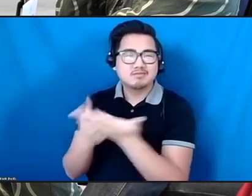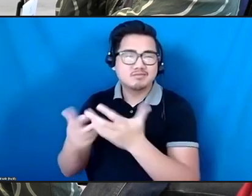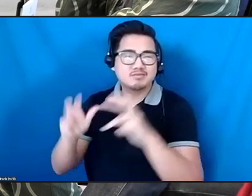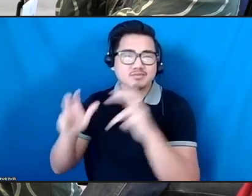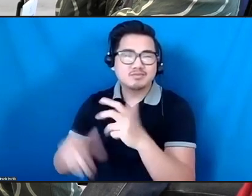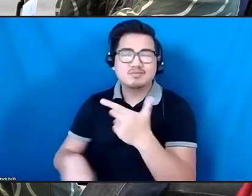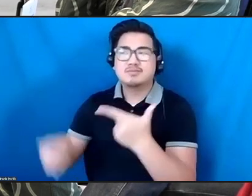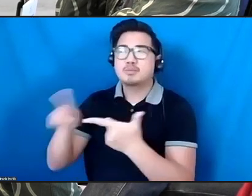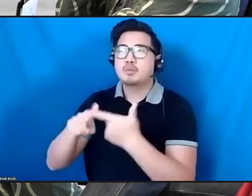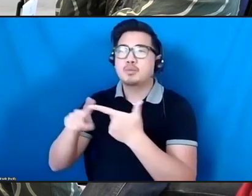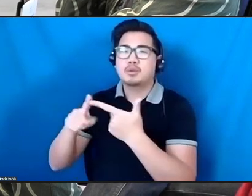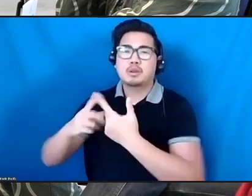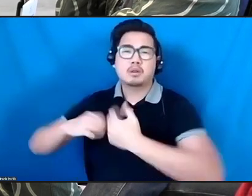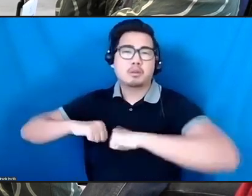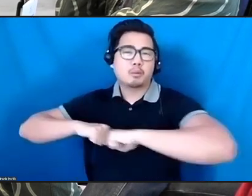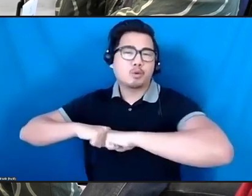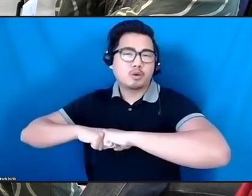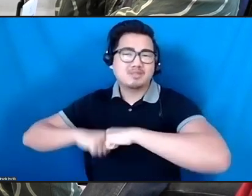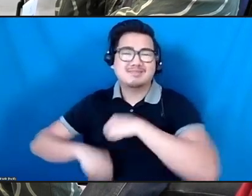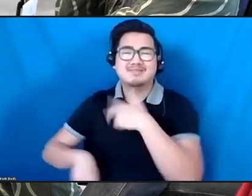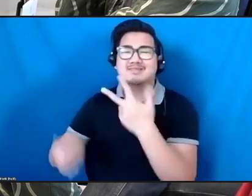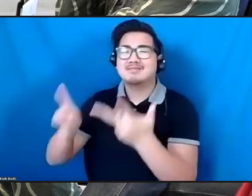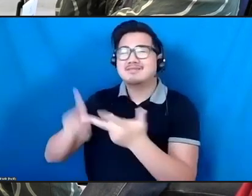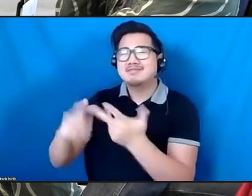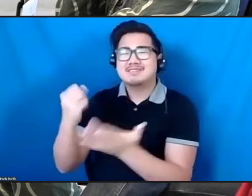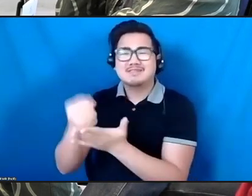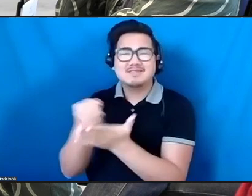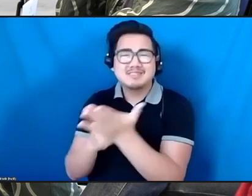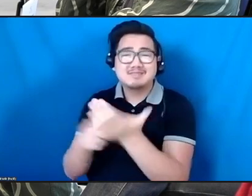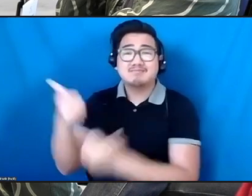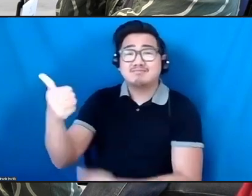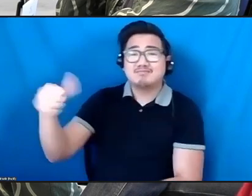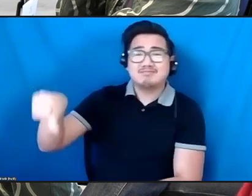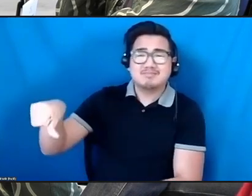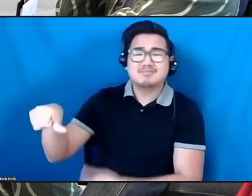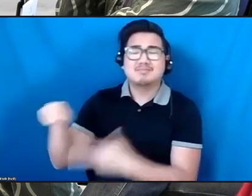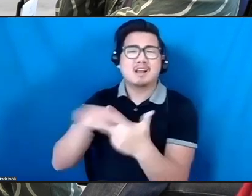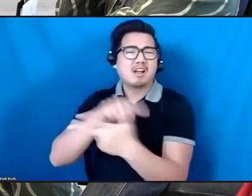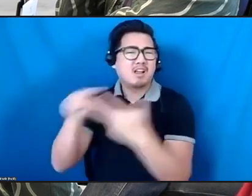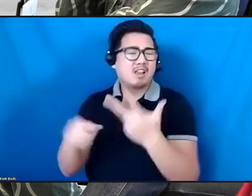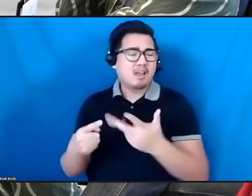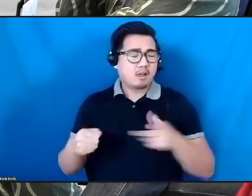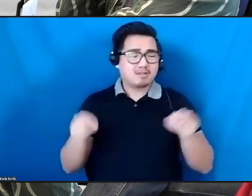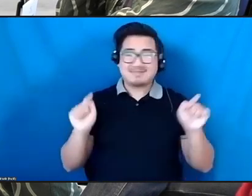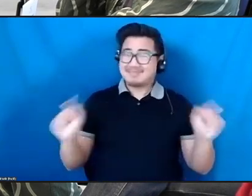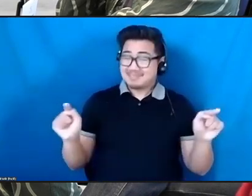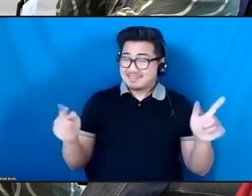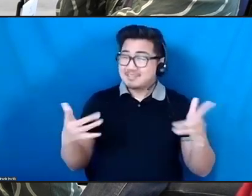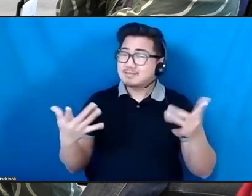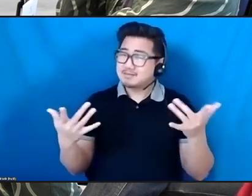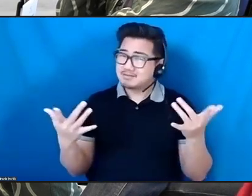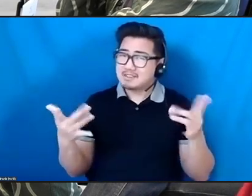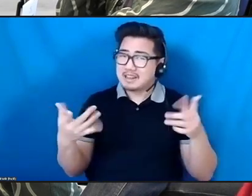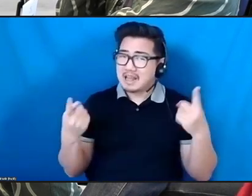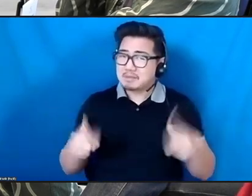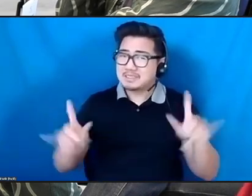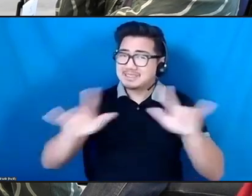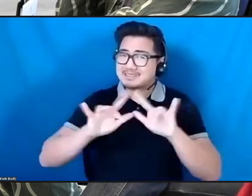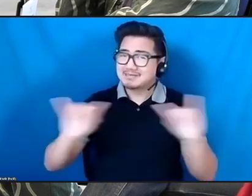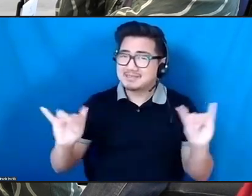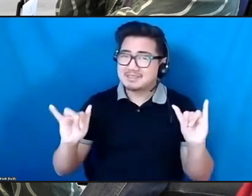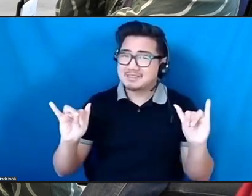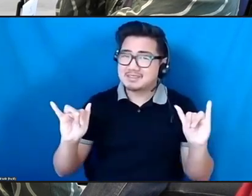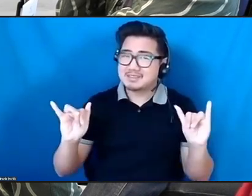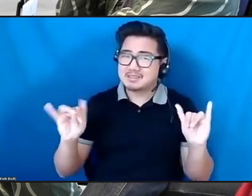This is also happening in tandem, all of the no's, all of the, we can't do that anymore, we can't do that in this way. It's not